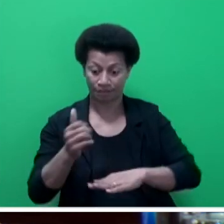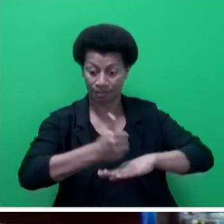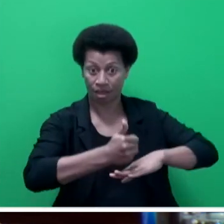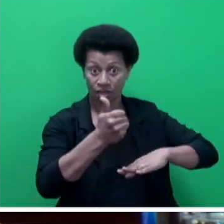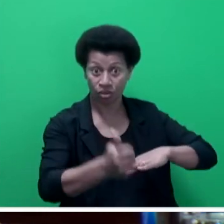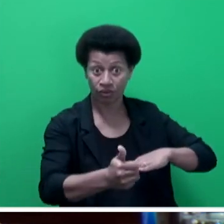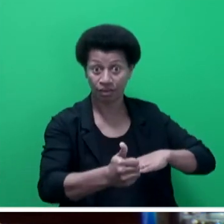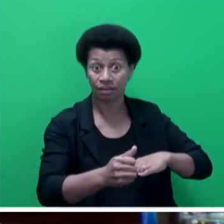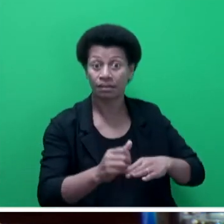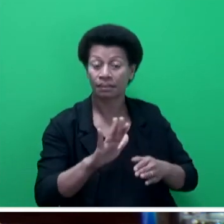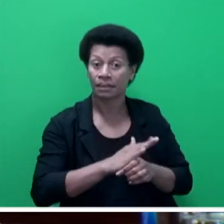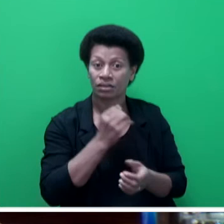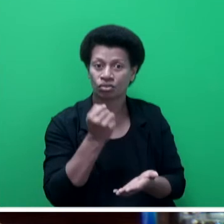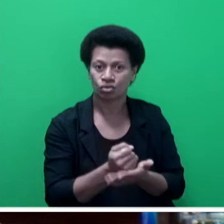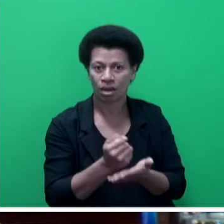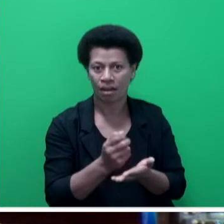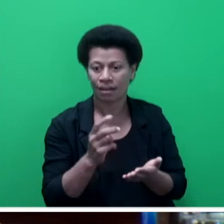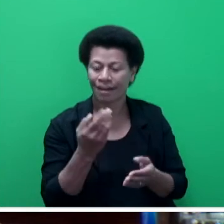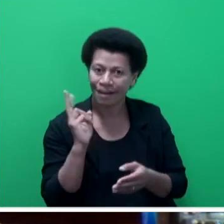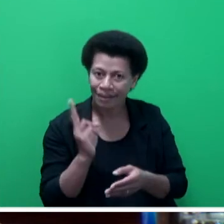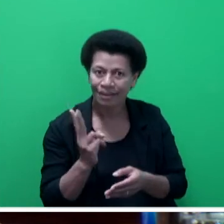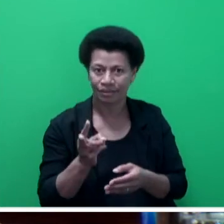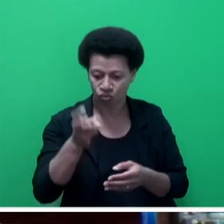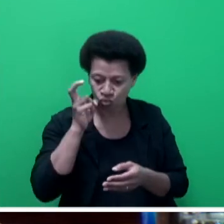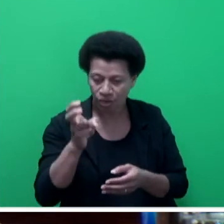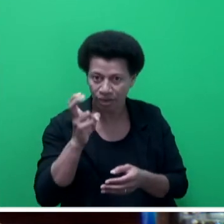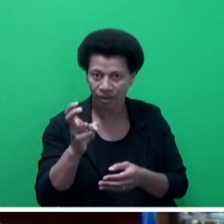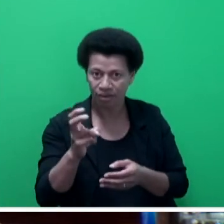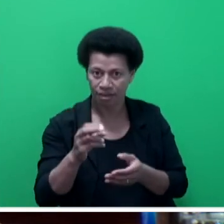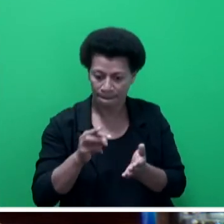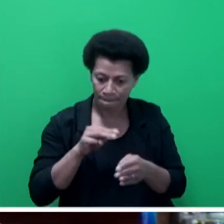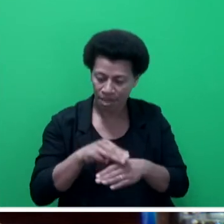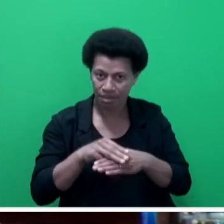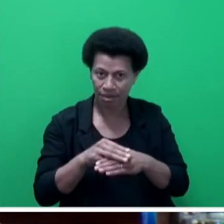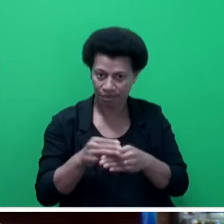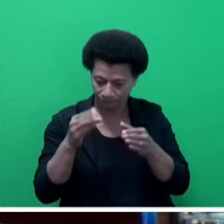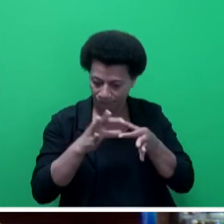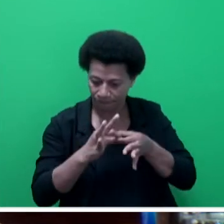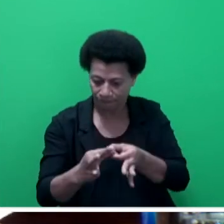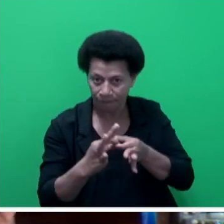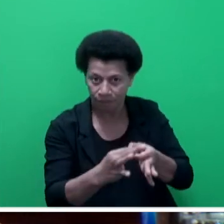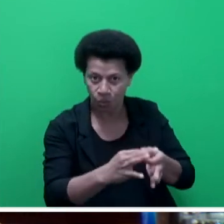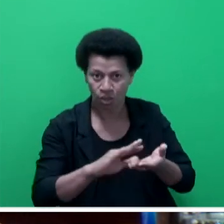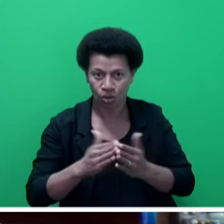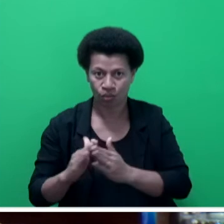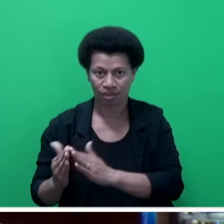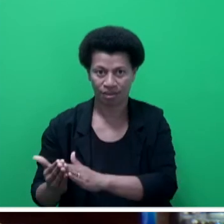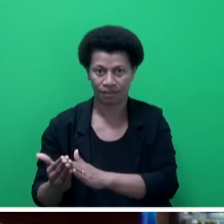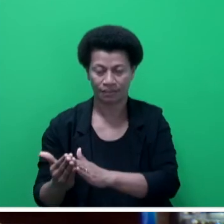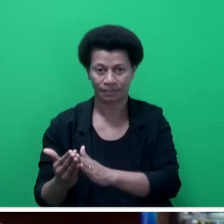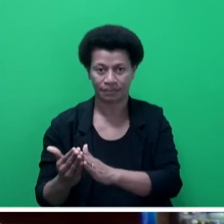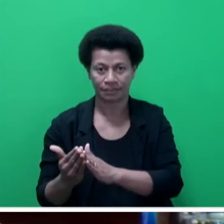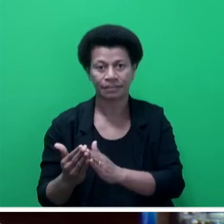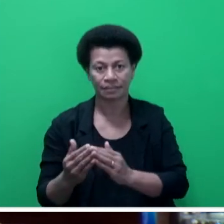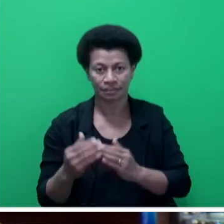quarterly refresher training workshops are conducted along with monthly community engagements and meetings. Mr Speaker,